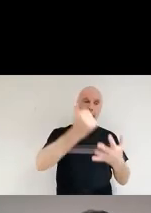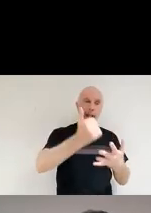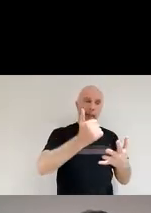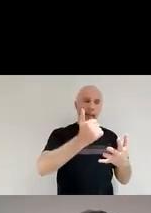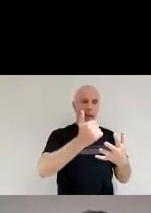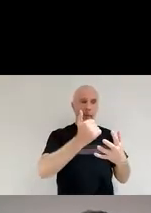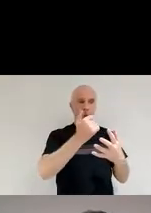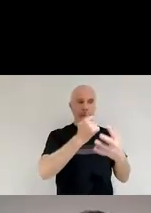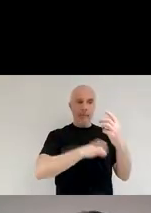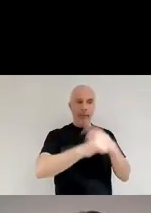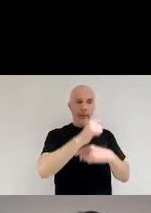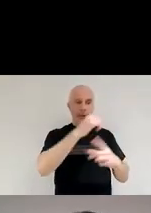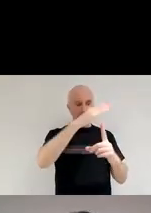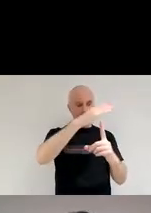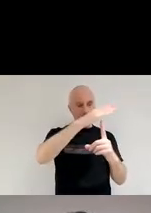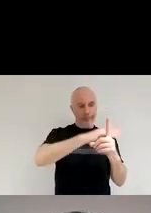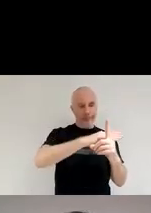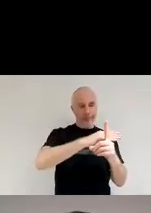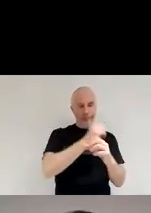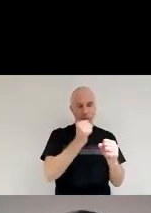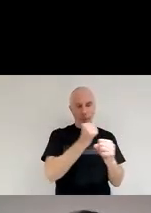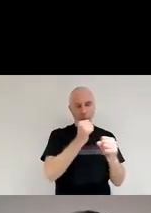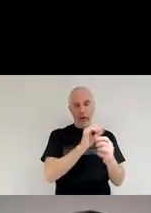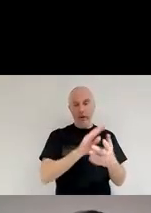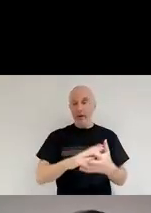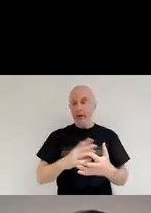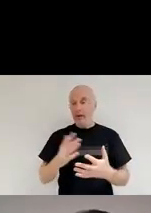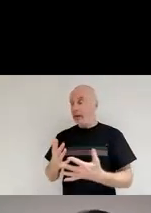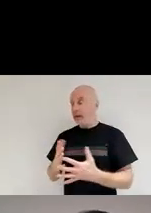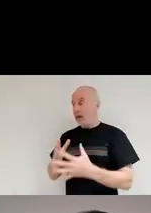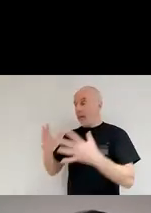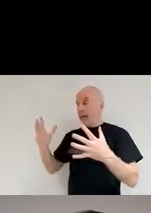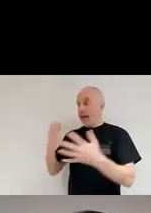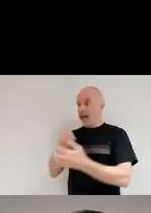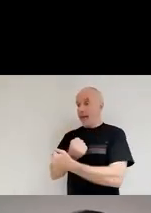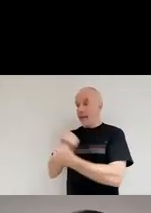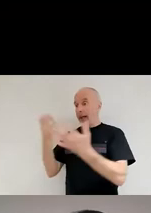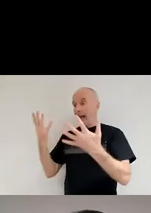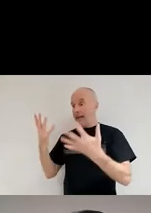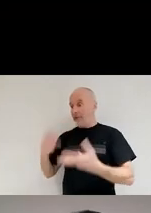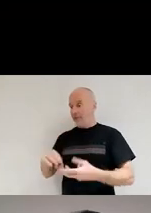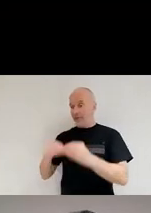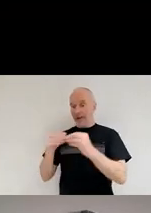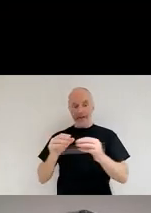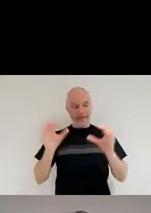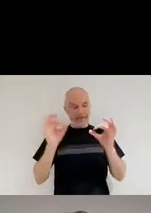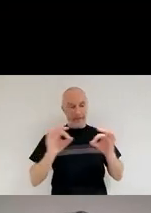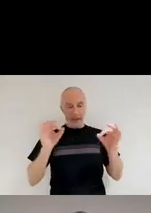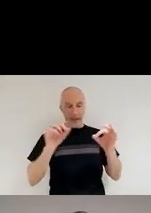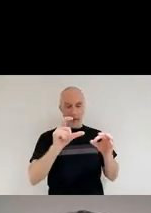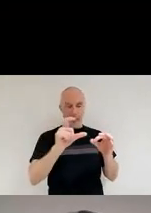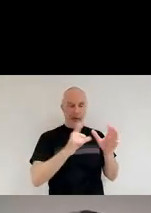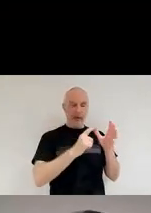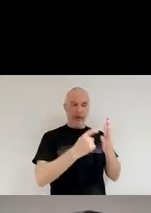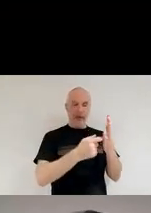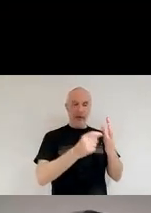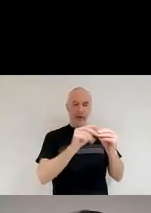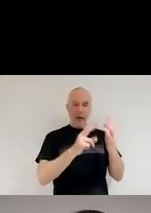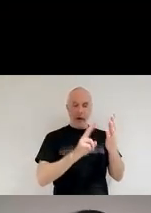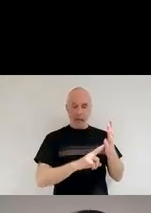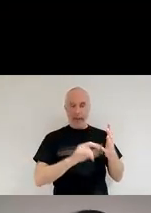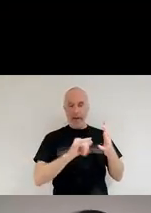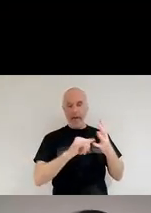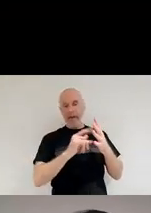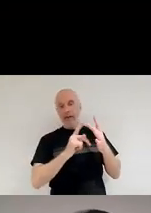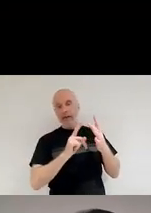because the big bang didn't form any carbon, any silica, anything like that, there was nothing to help those gas